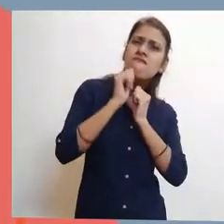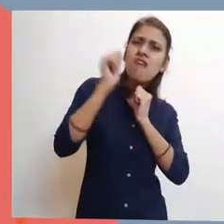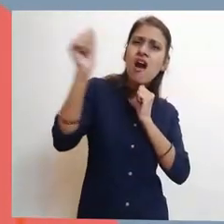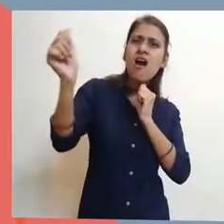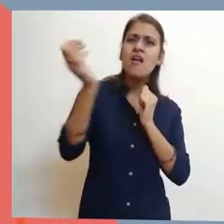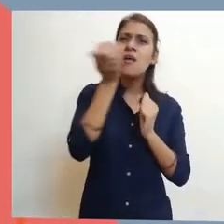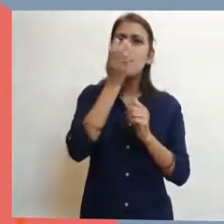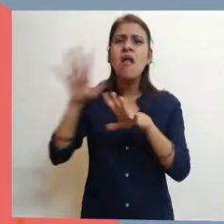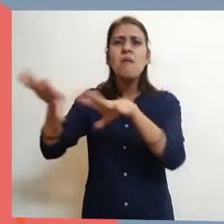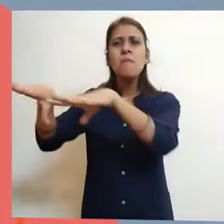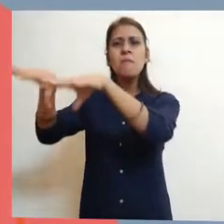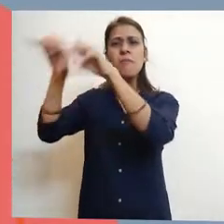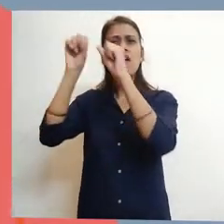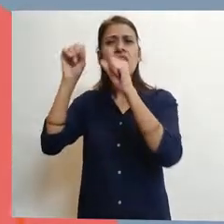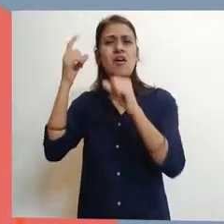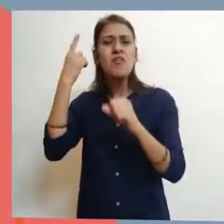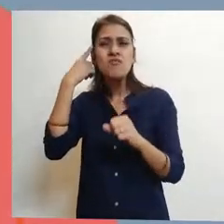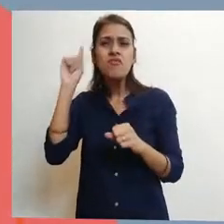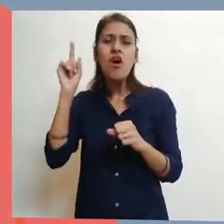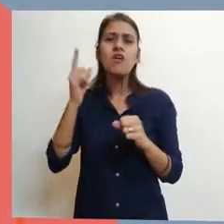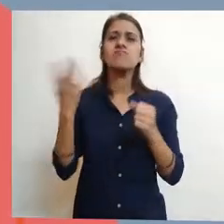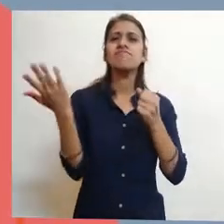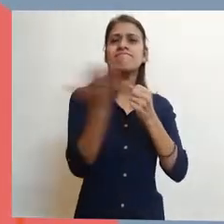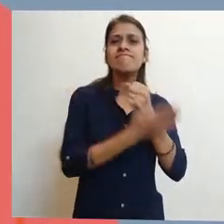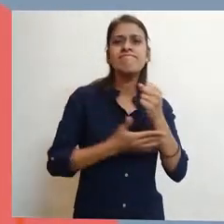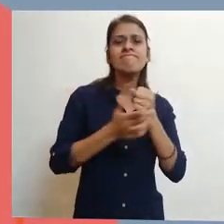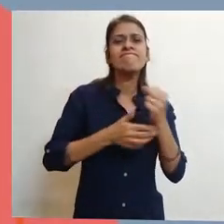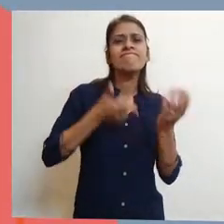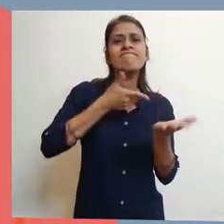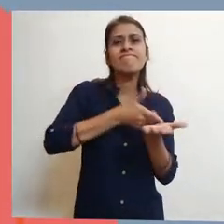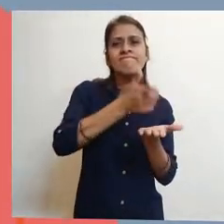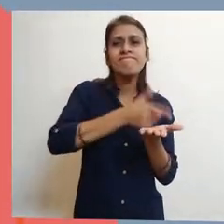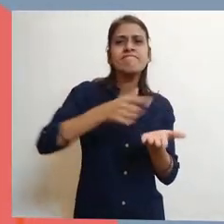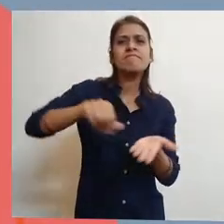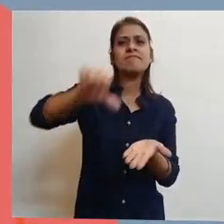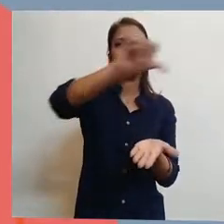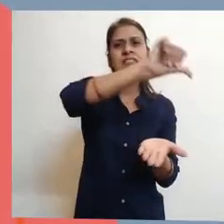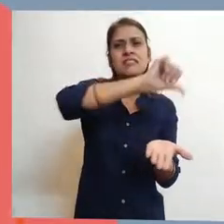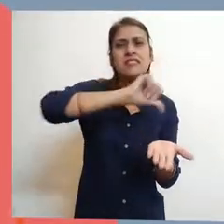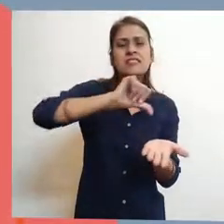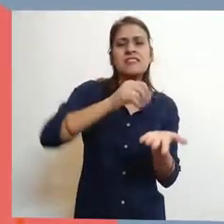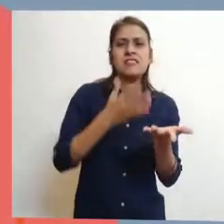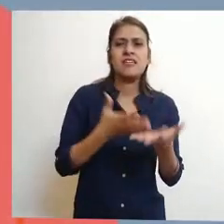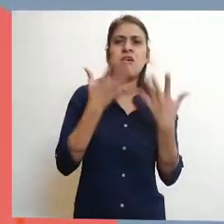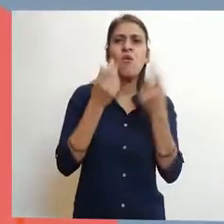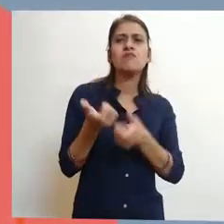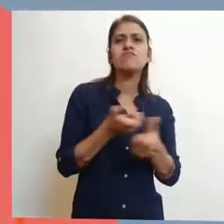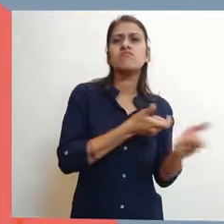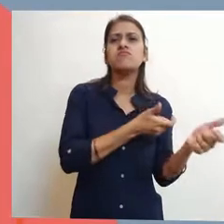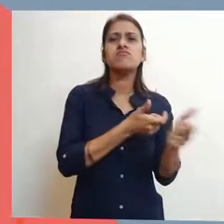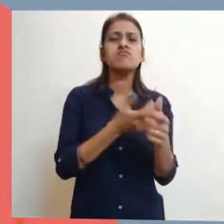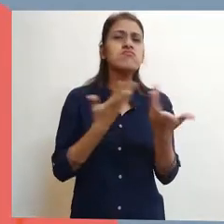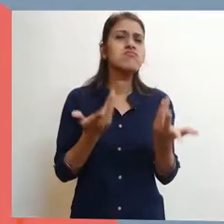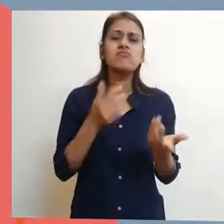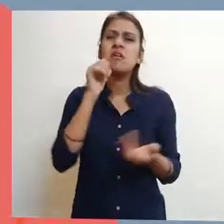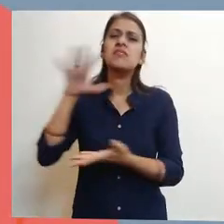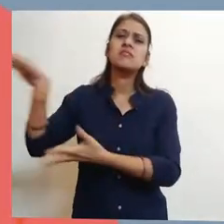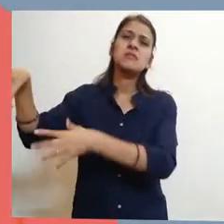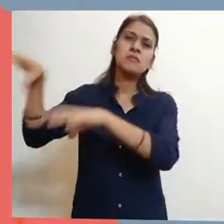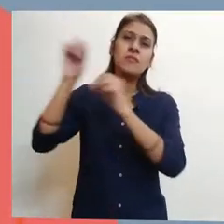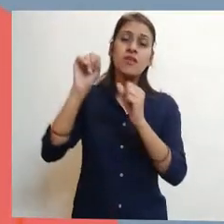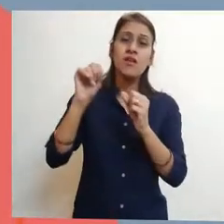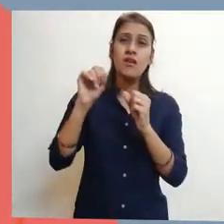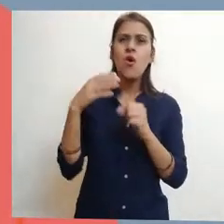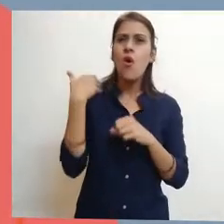rains were often cruel. In summer months, he had to travel far to get water for his thirsty crops.